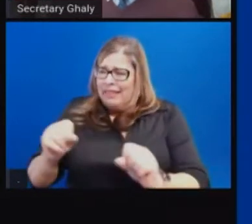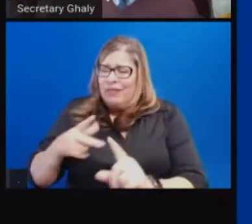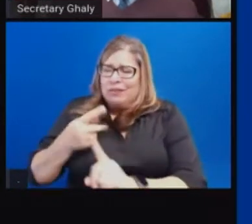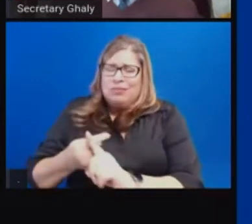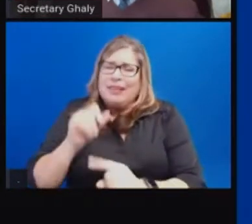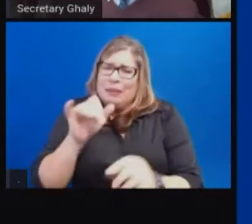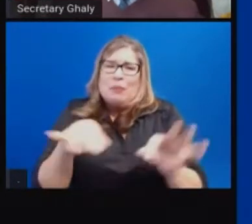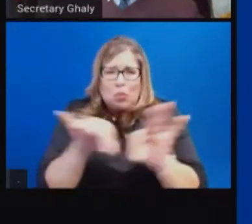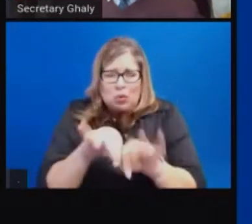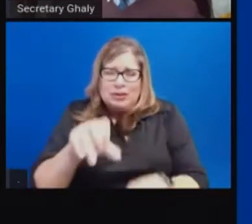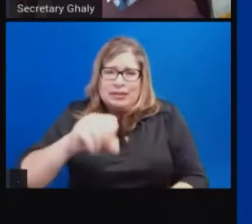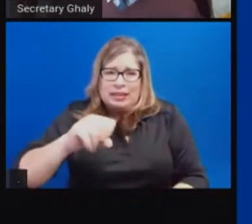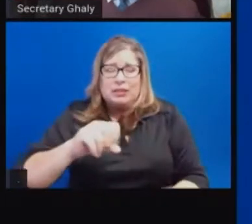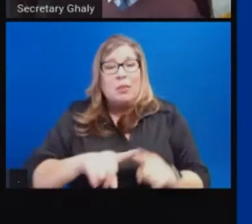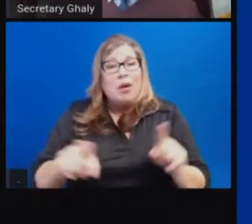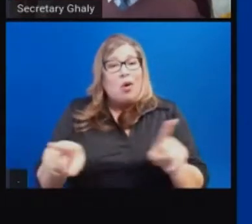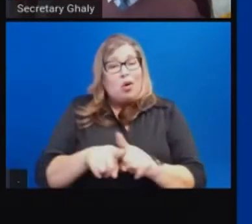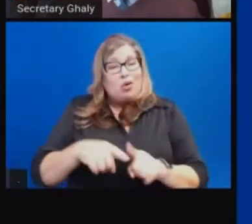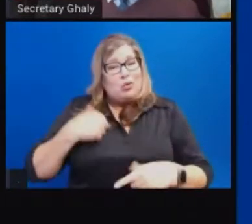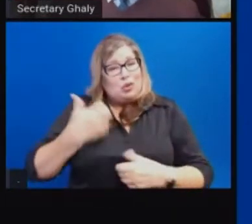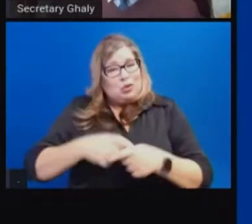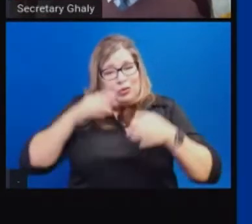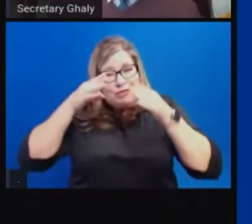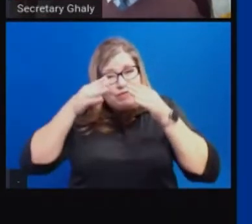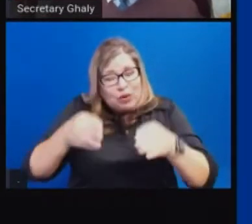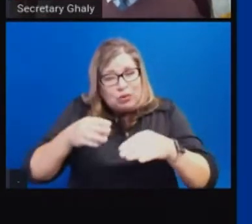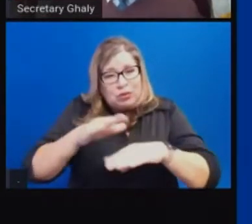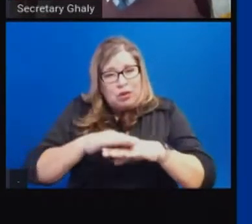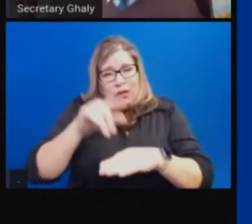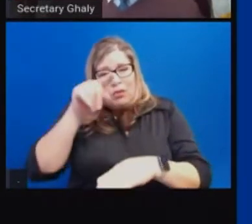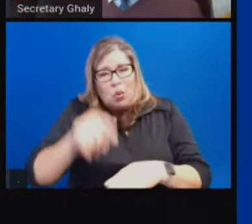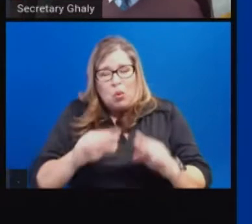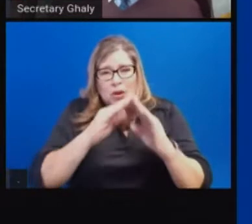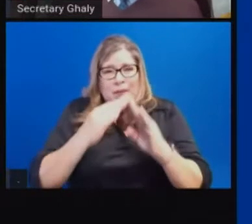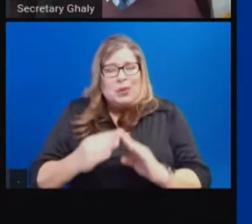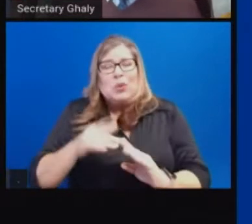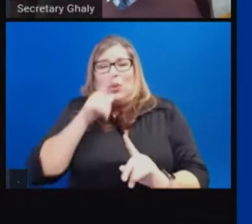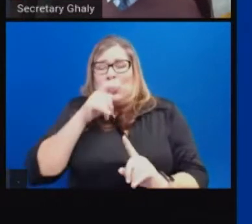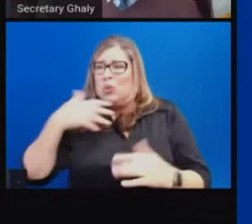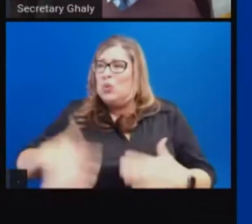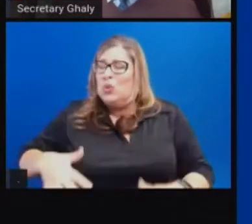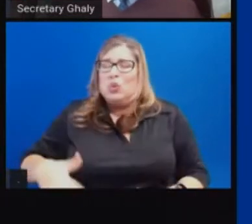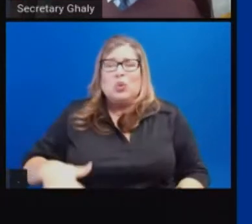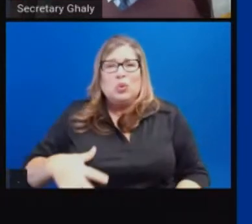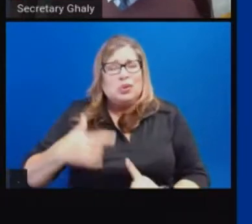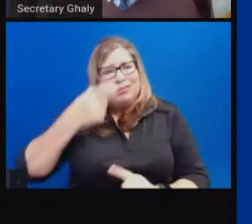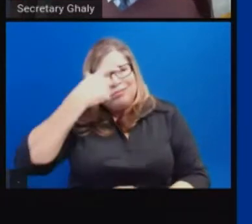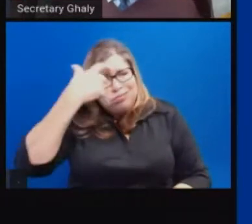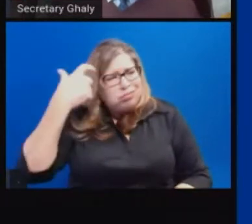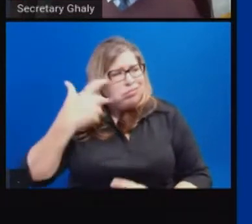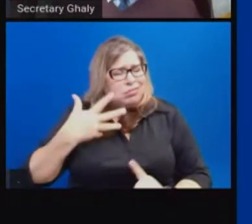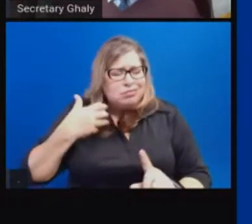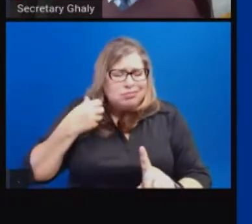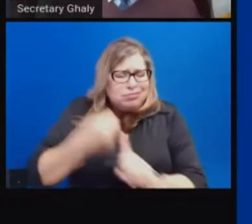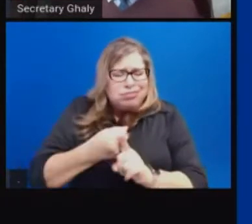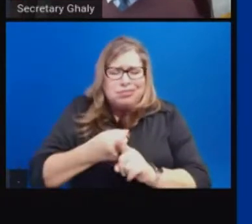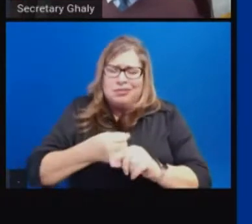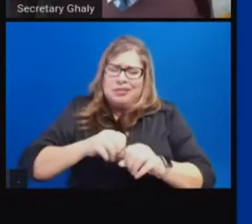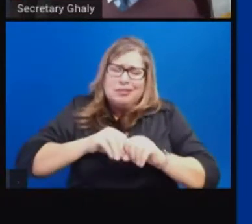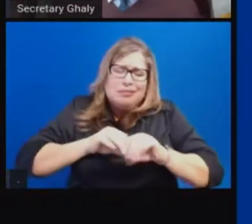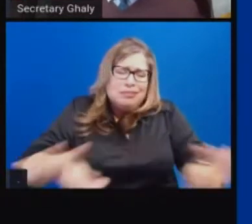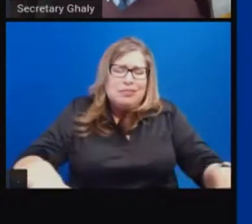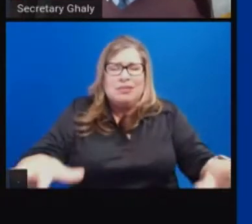that have been deeply impacted, scarred by COVID, that those with active outbreaks and great levels of